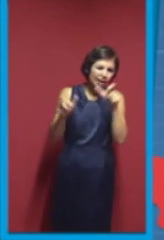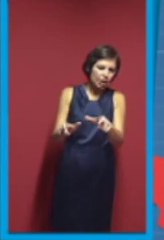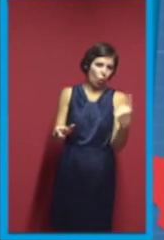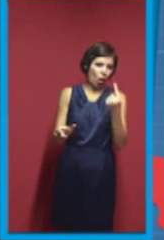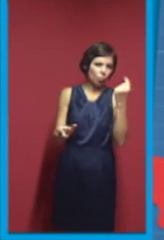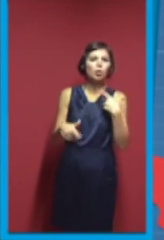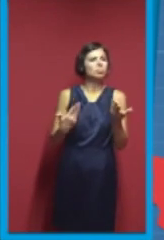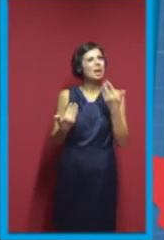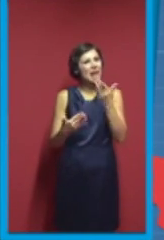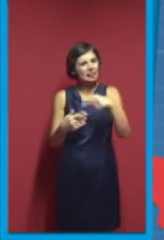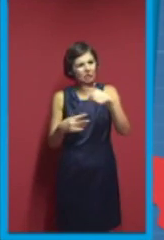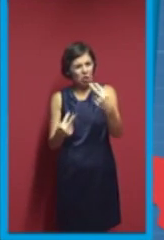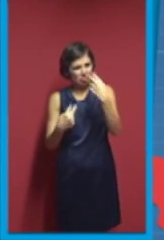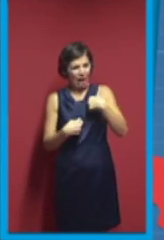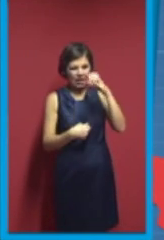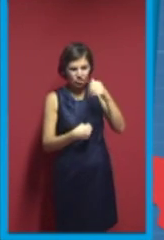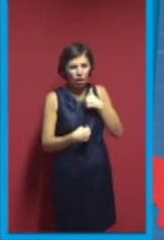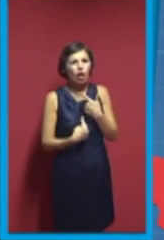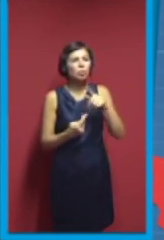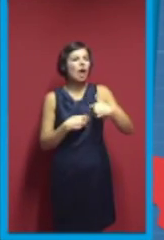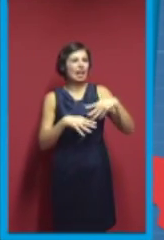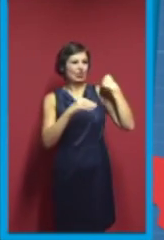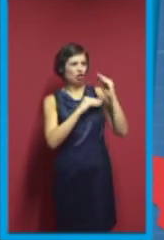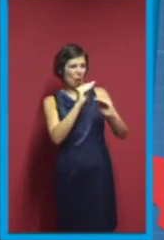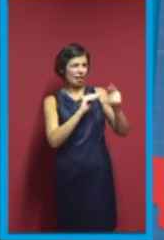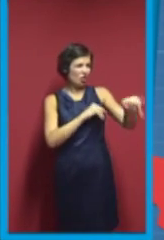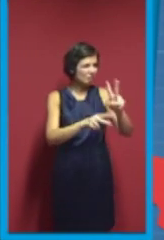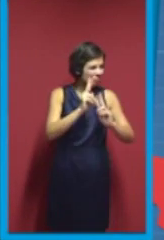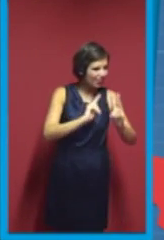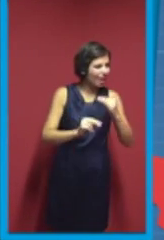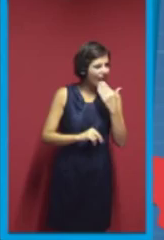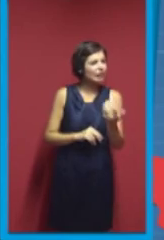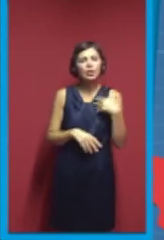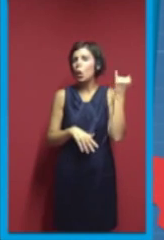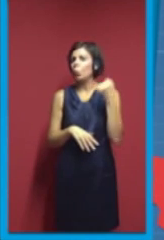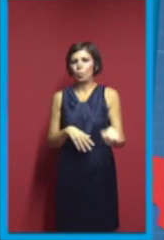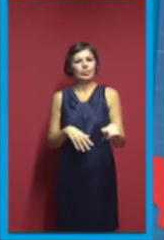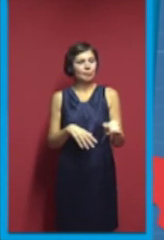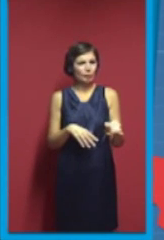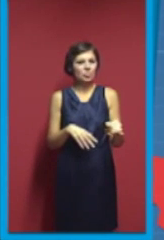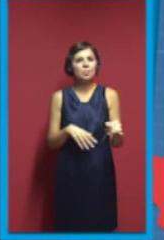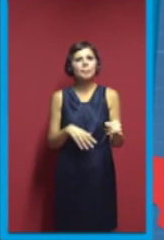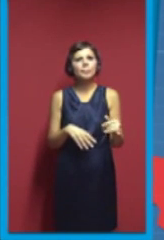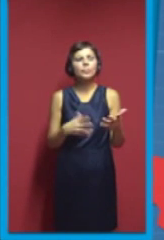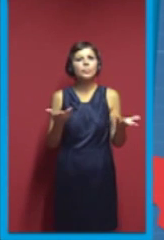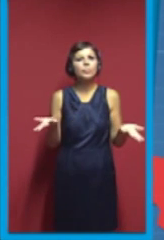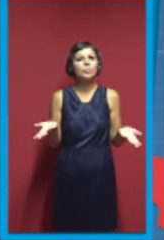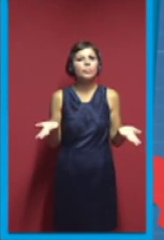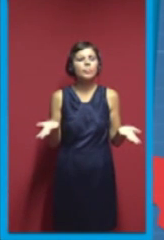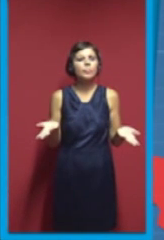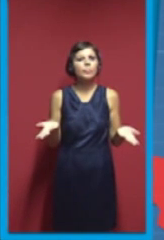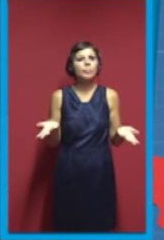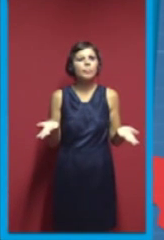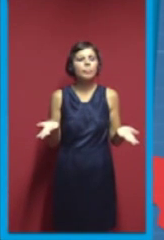And I have one last thing. Please don't overhype the 3D printing because, right now, in the media,